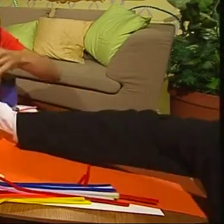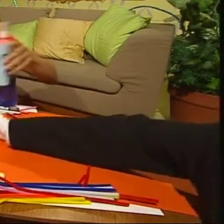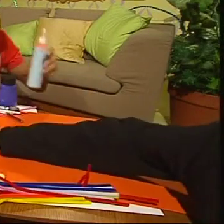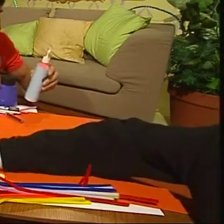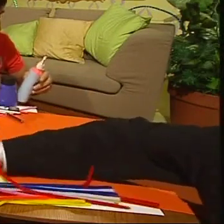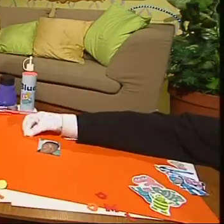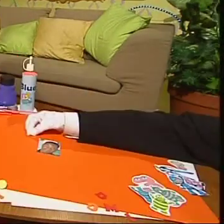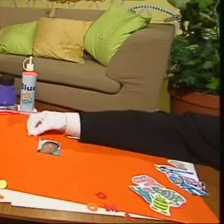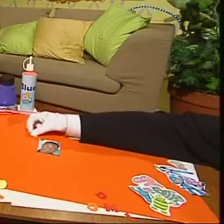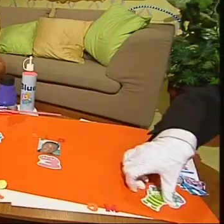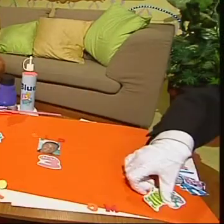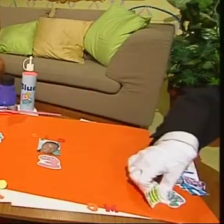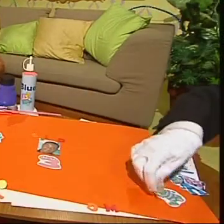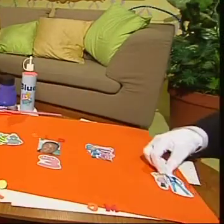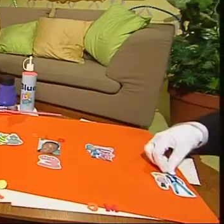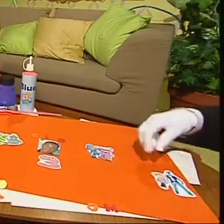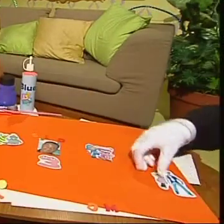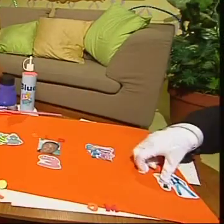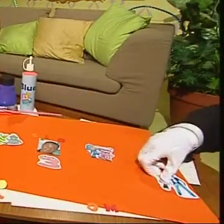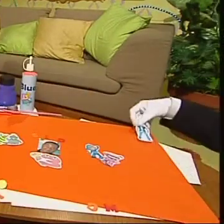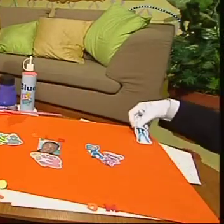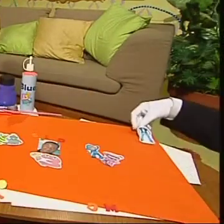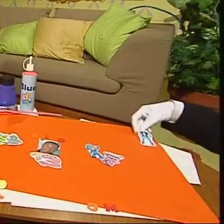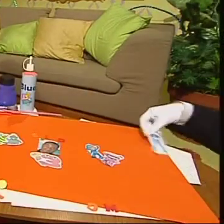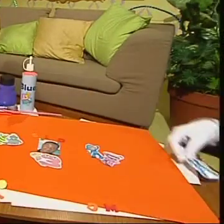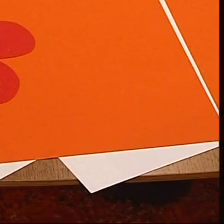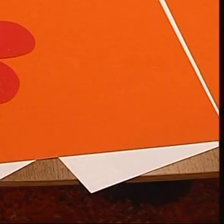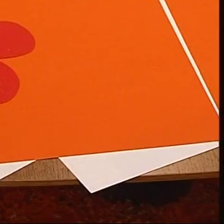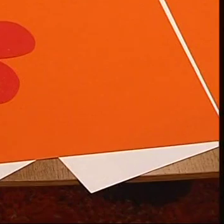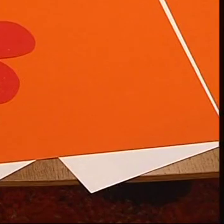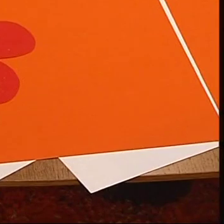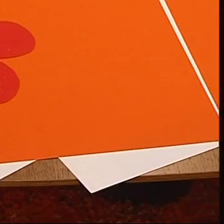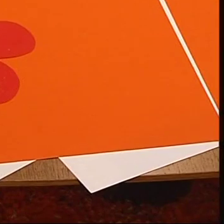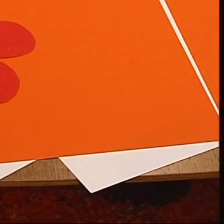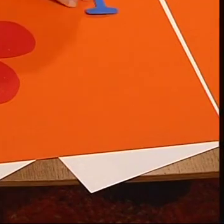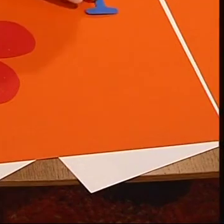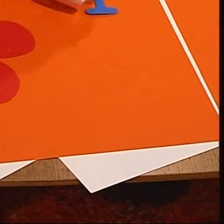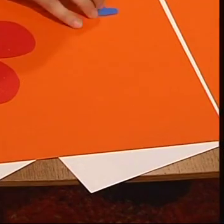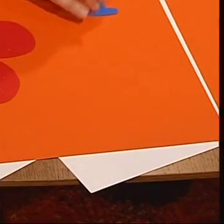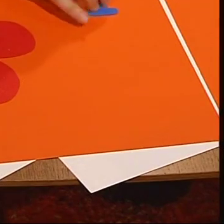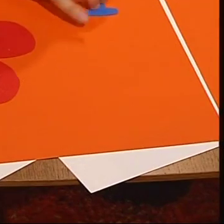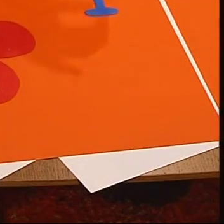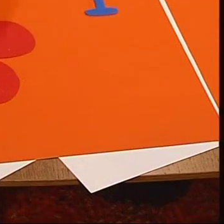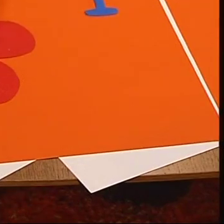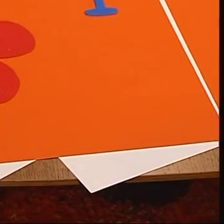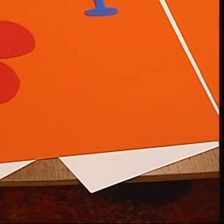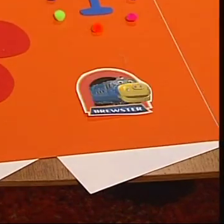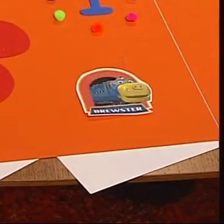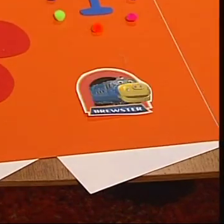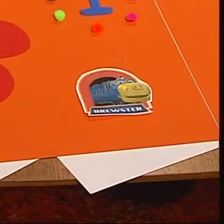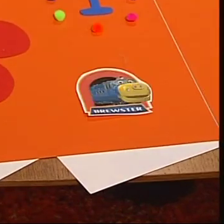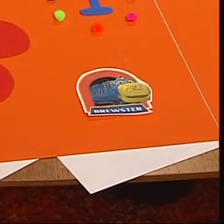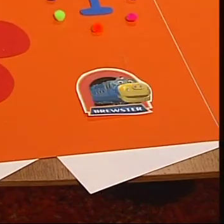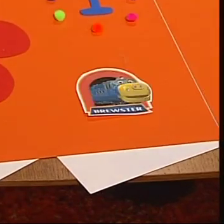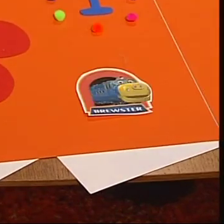four The all-important details Put the birthday person's first name only and age